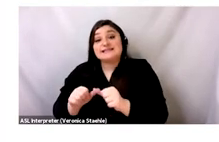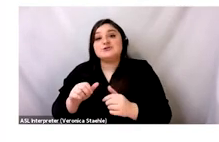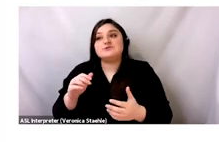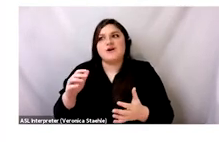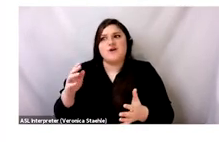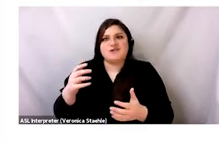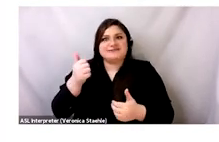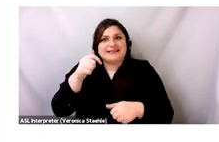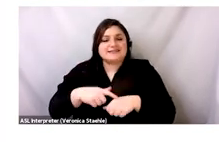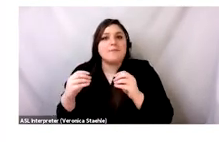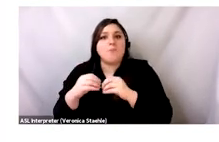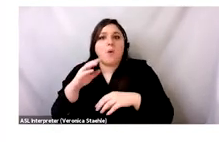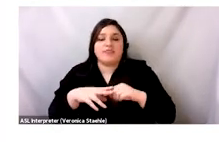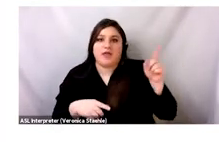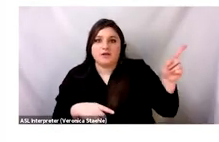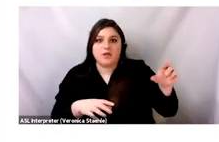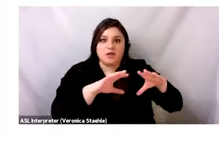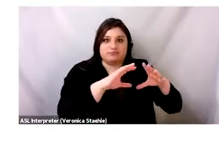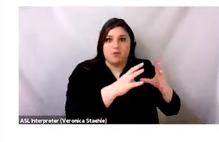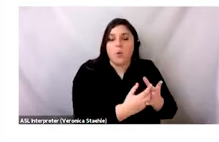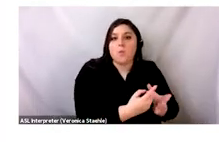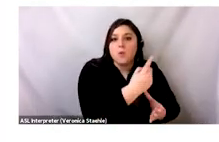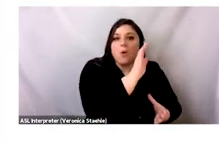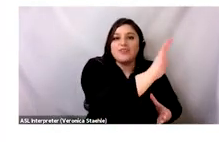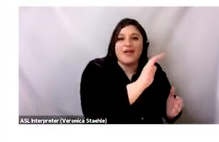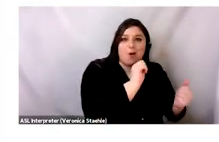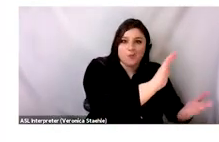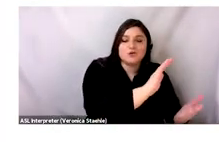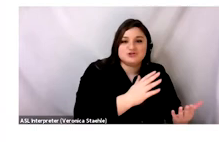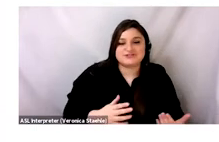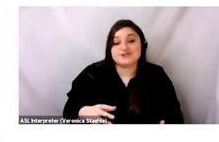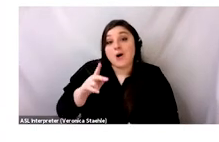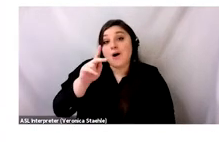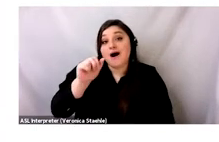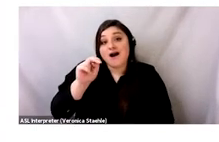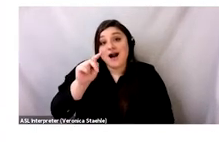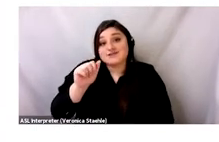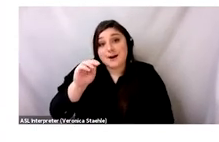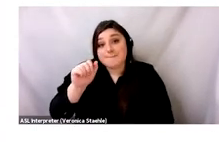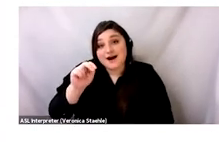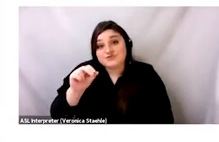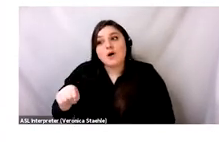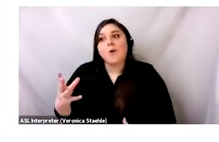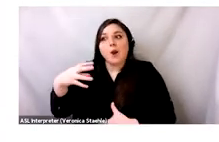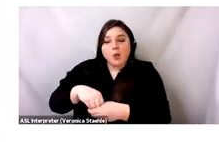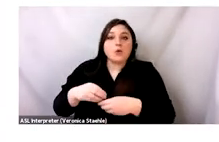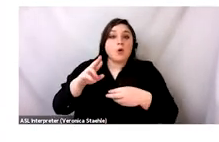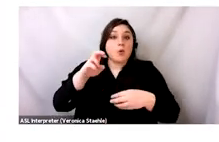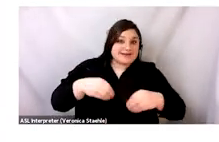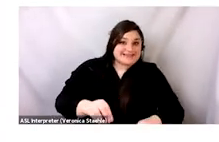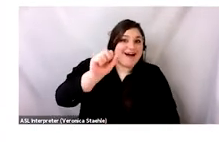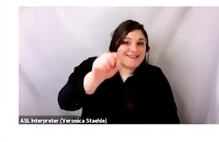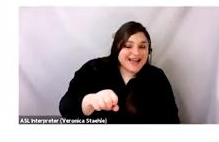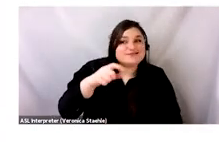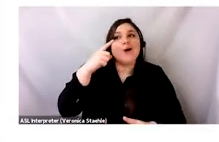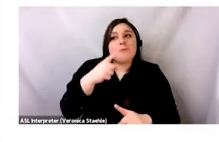So Contamonto is also a model of sustainability because it's not simply a place to buy clothing. On the contrary, know, Contamonto